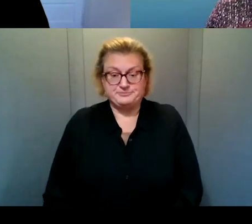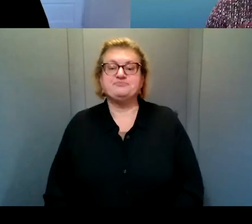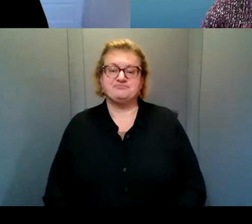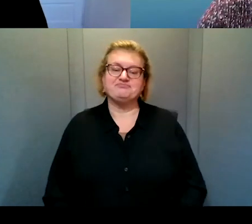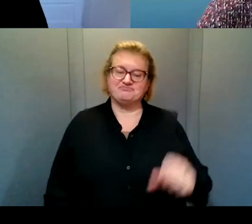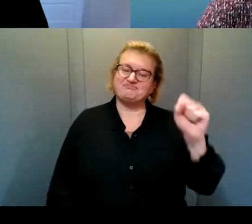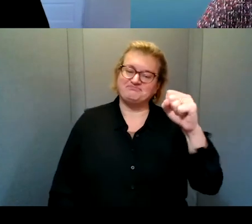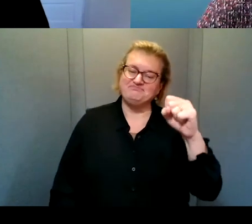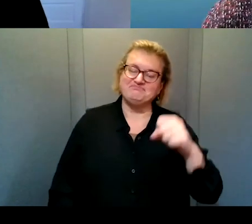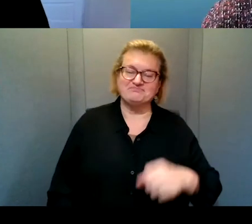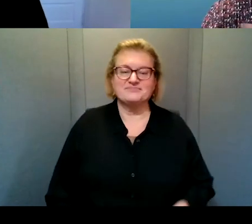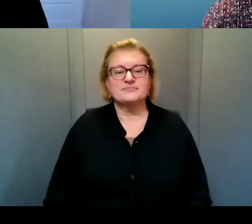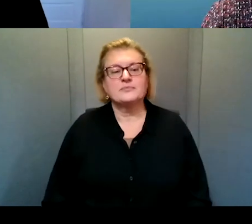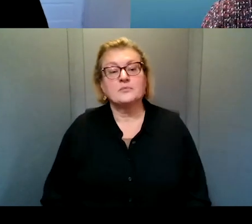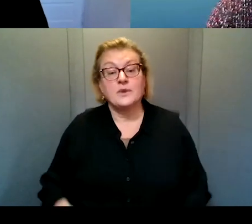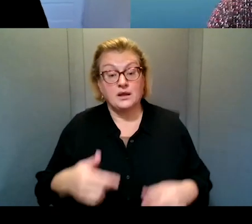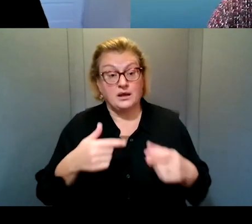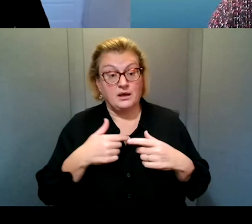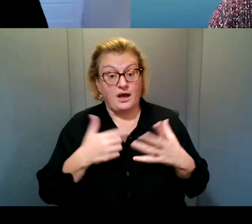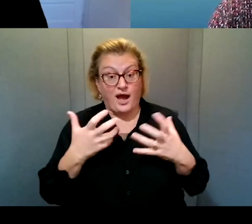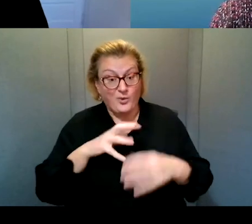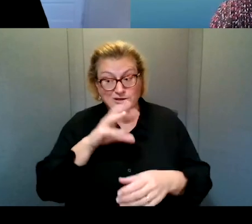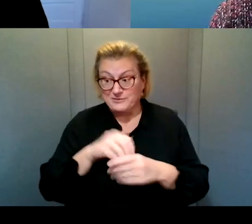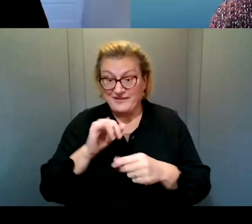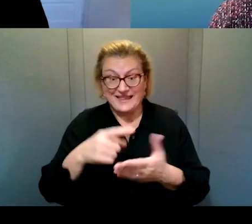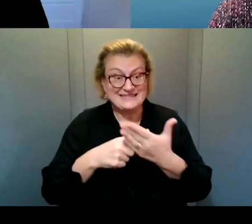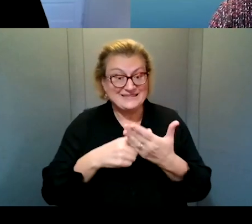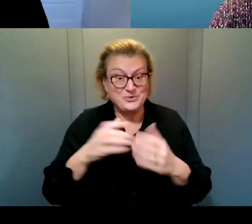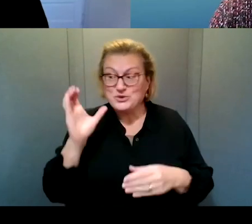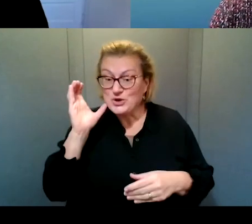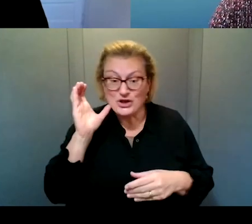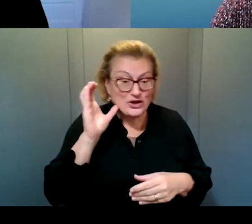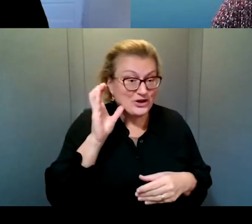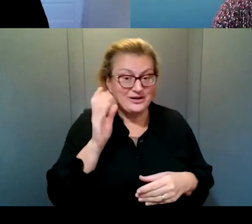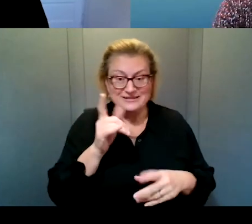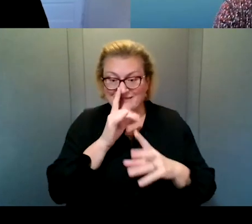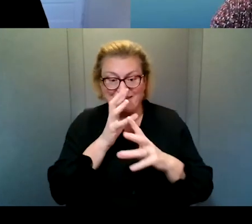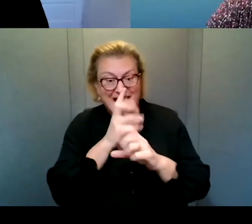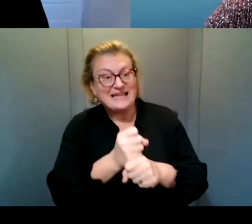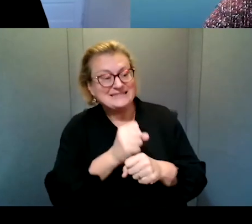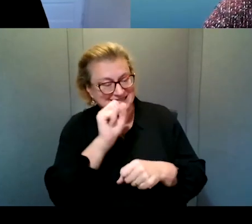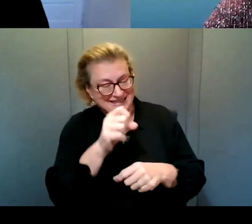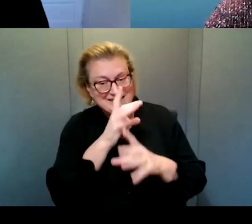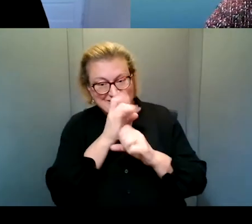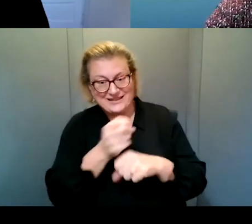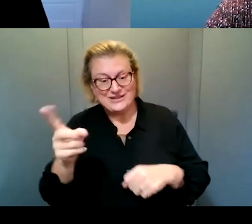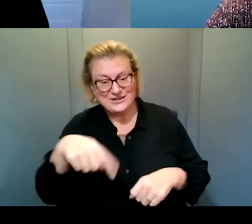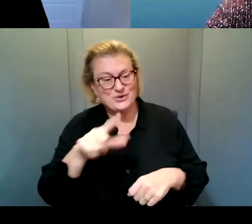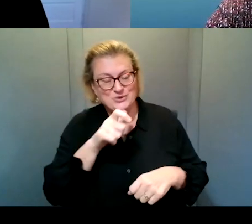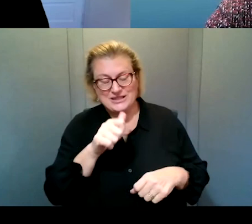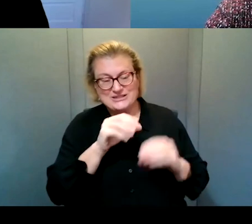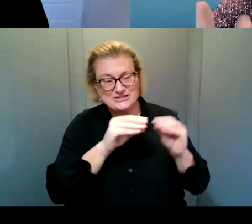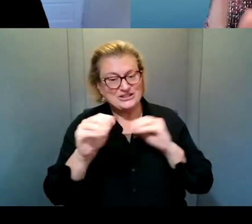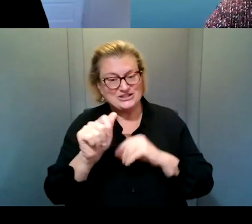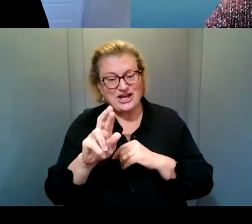yeah. I, I, um, I would like to be in on that discussion. I would like to hear it. would be fascinating for those of you who aren't, uh, teaching Arabic.